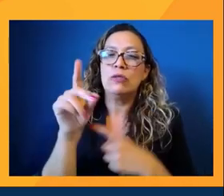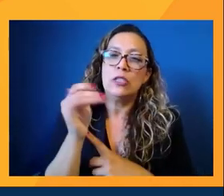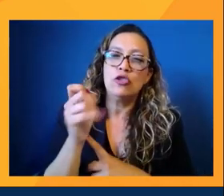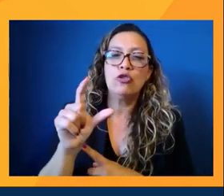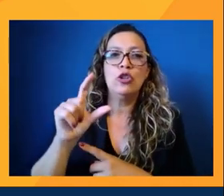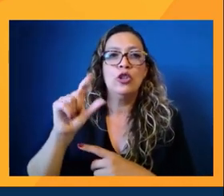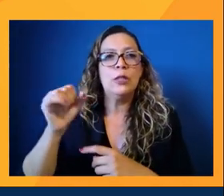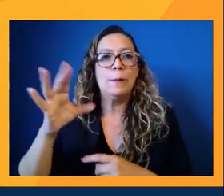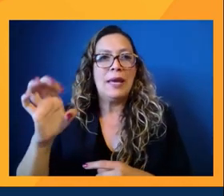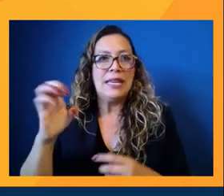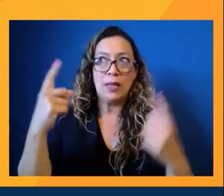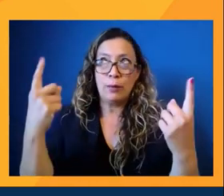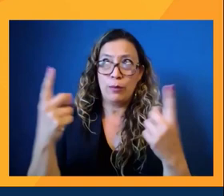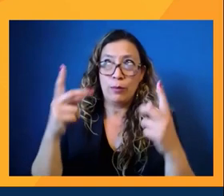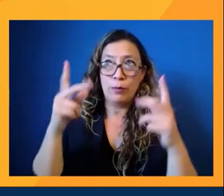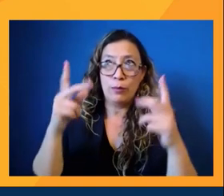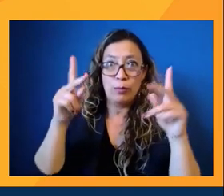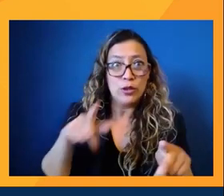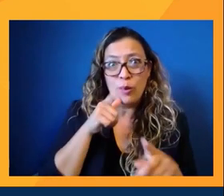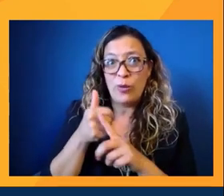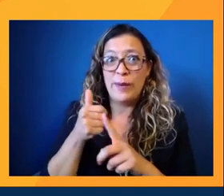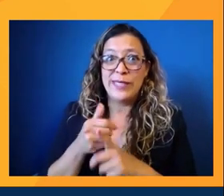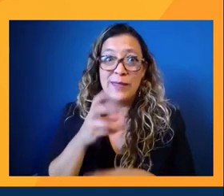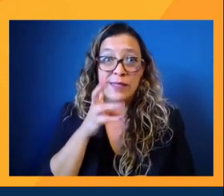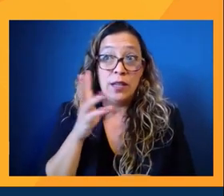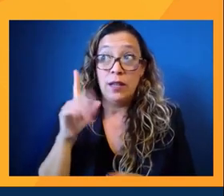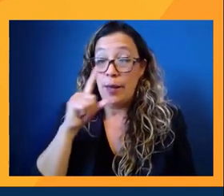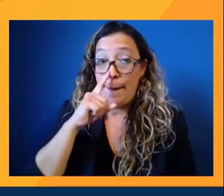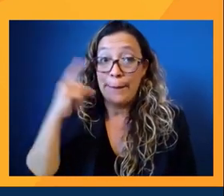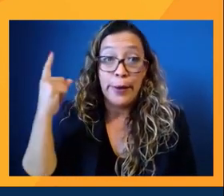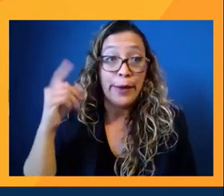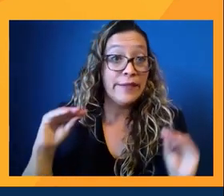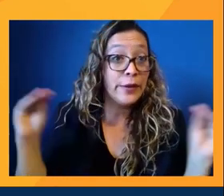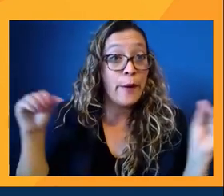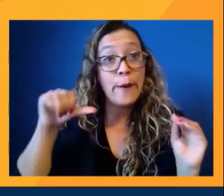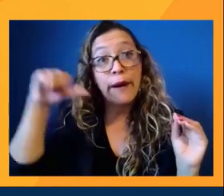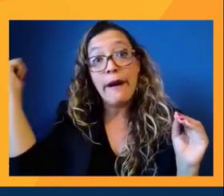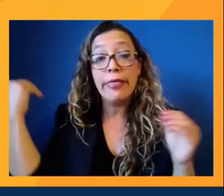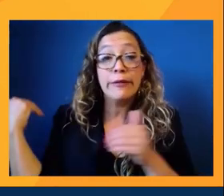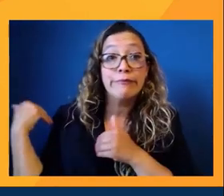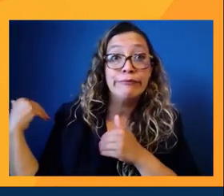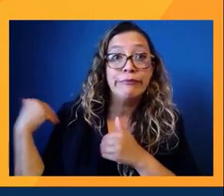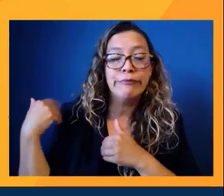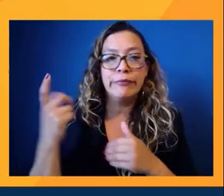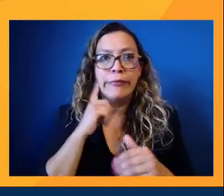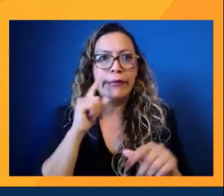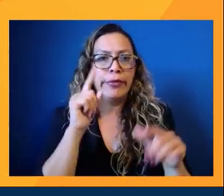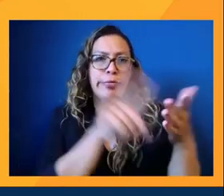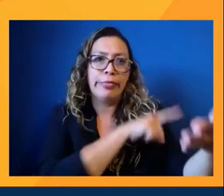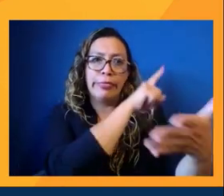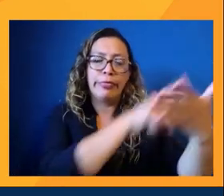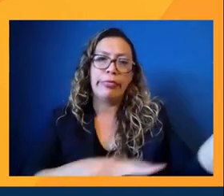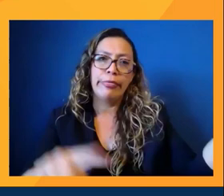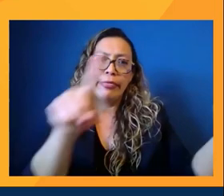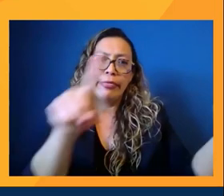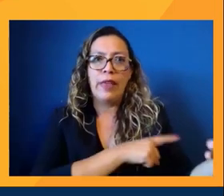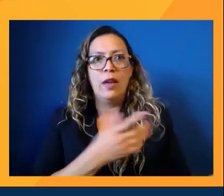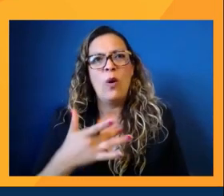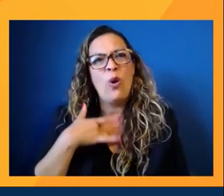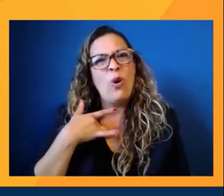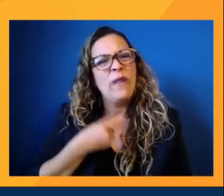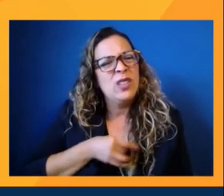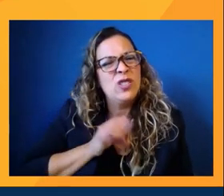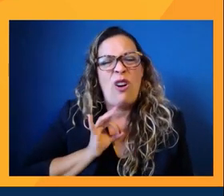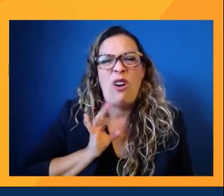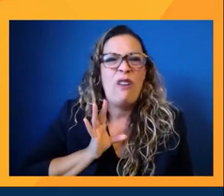there who has nothing else to do but look for things to troll about is telling you that you're no good. The bottom line is continue